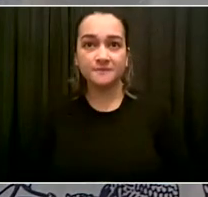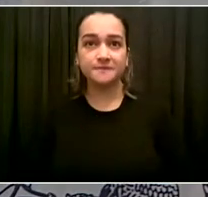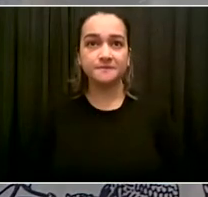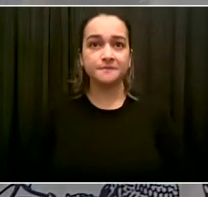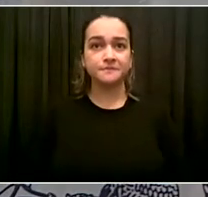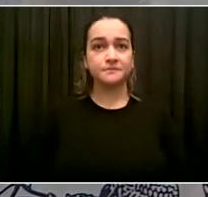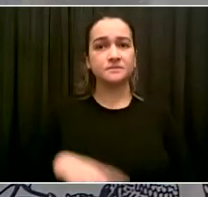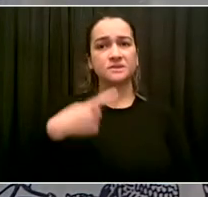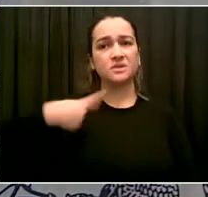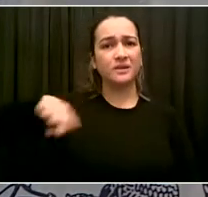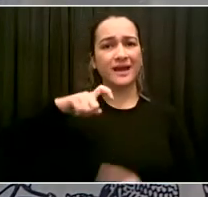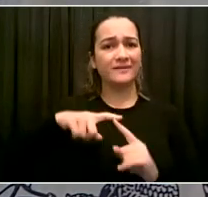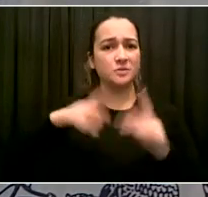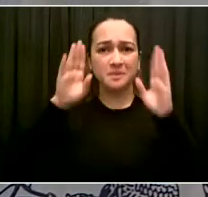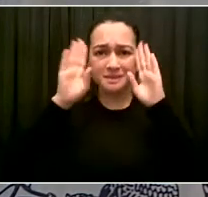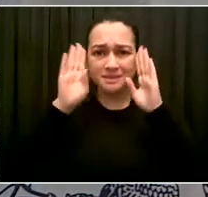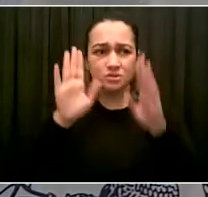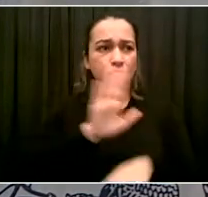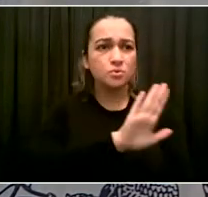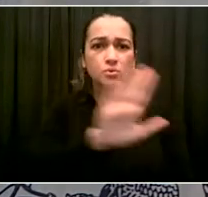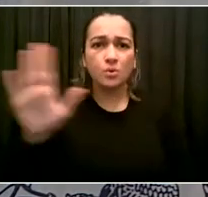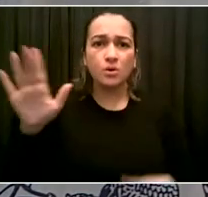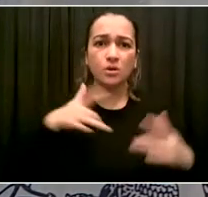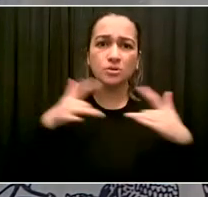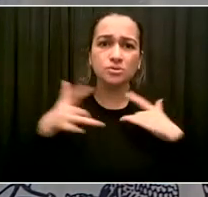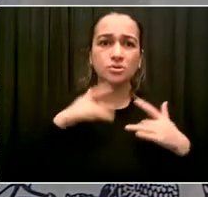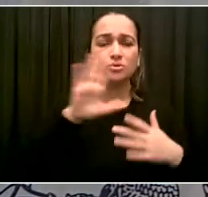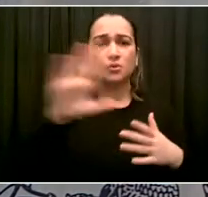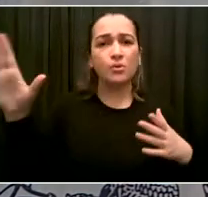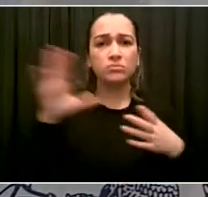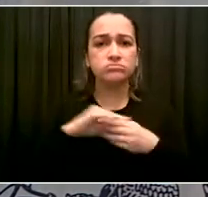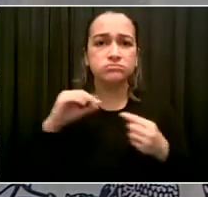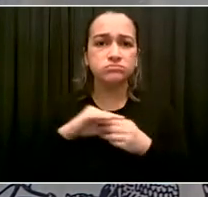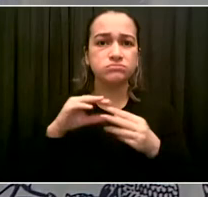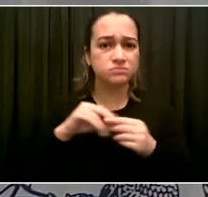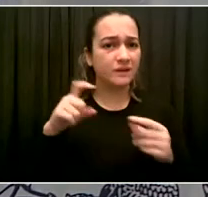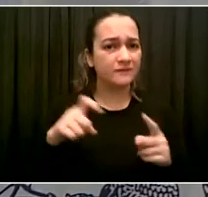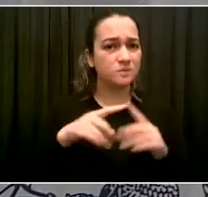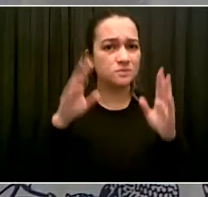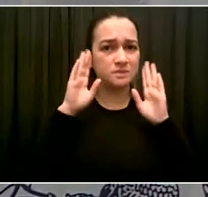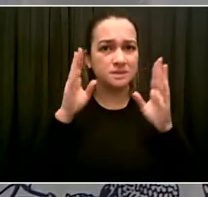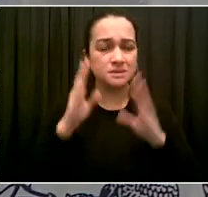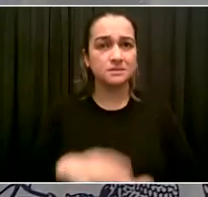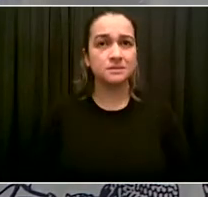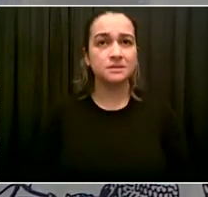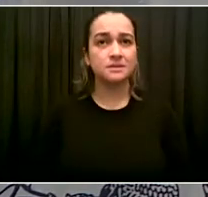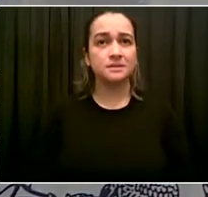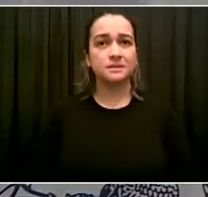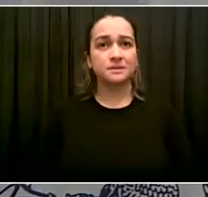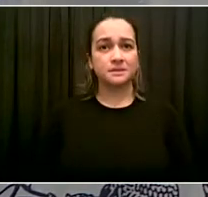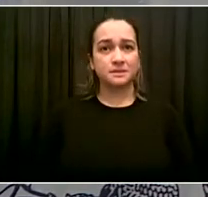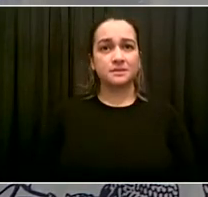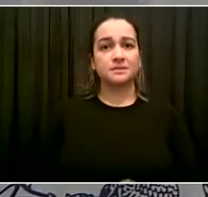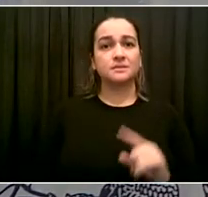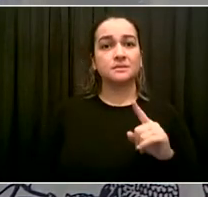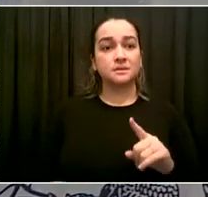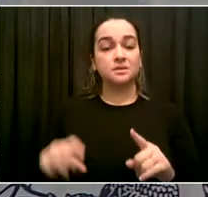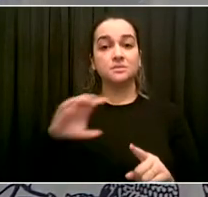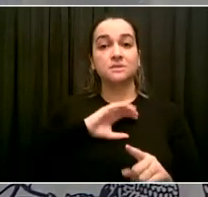policy to widen the definition of what would qualify as hate crimes and to widen the tracking,